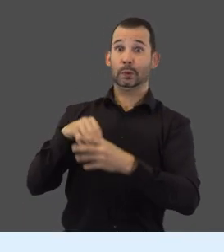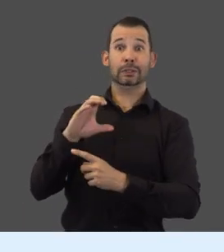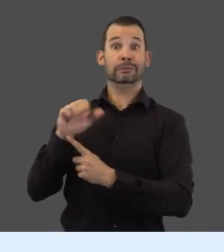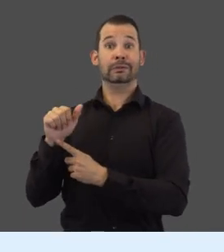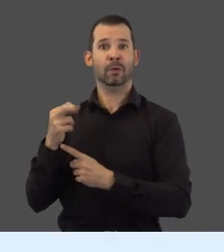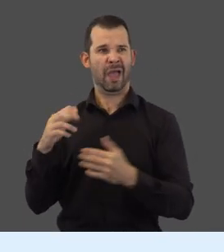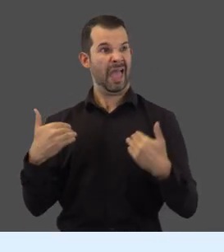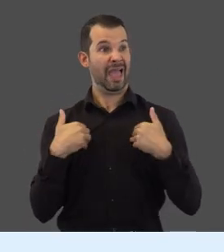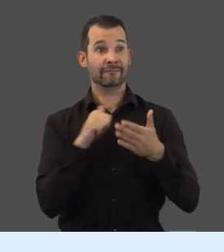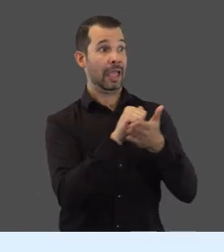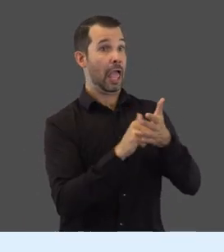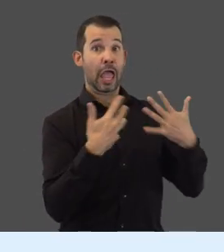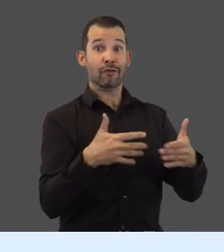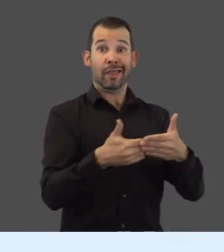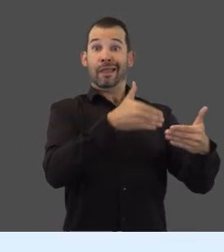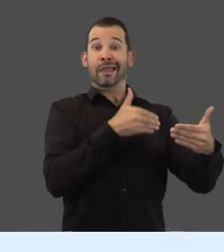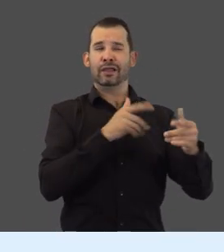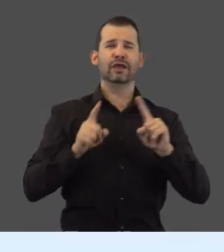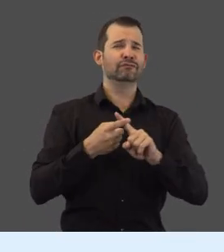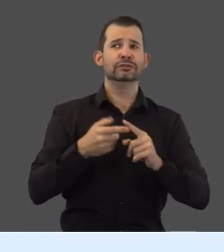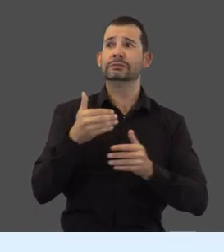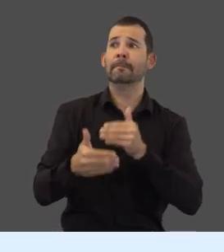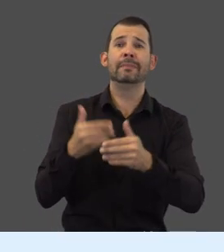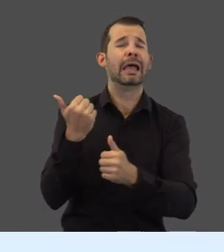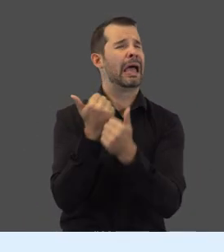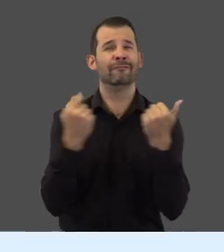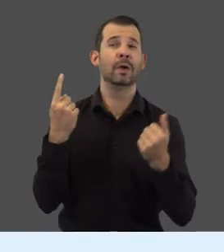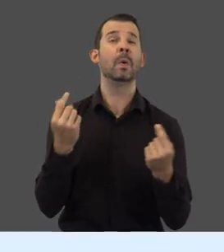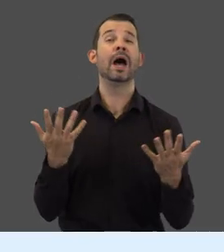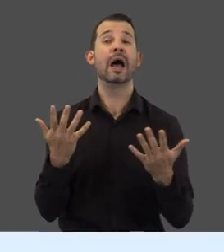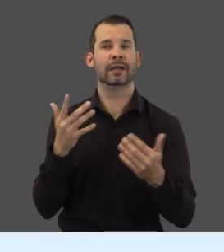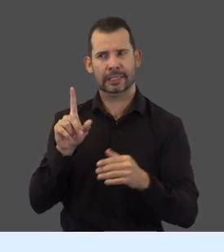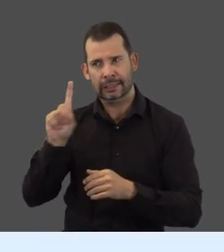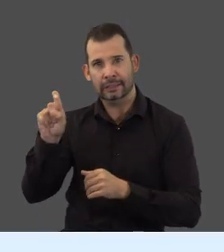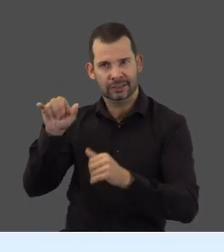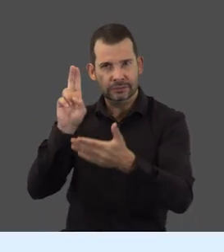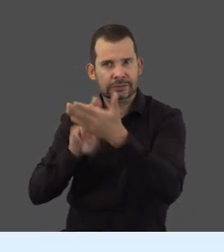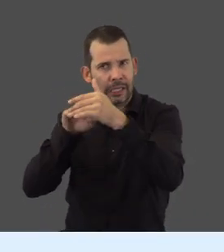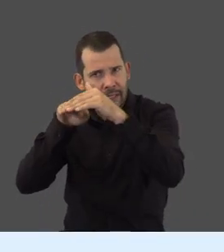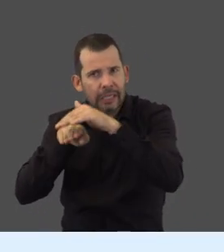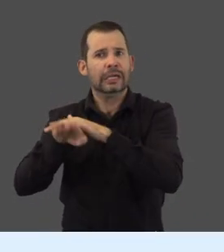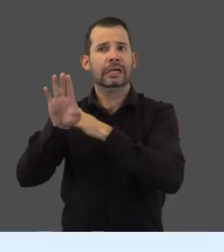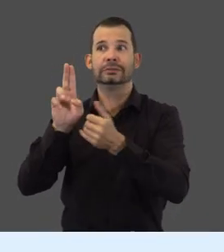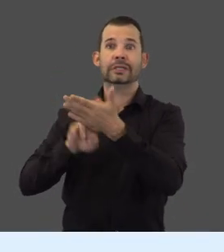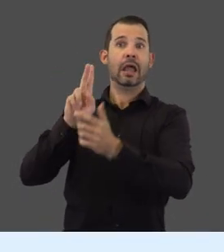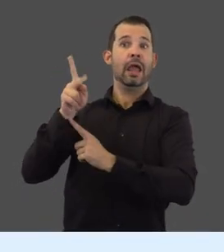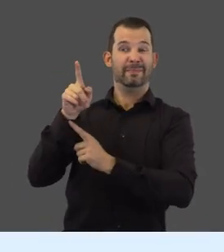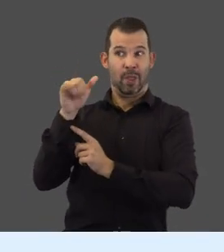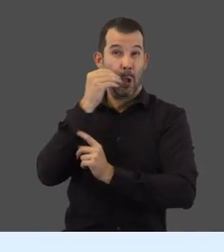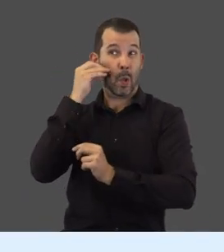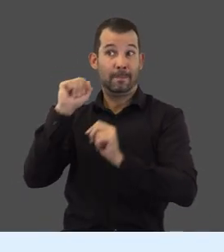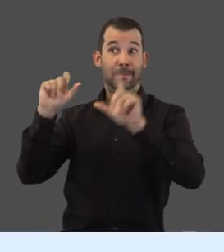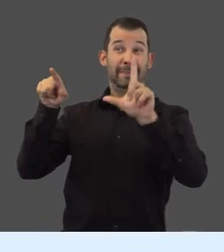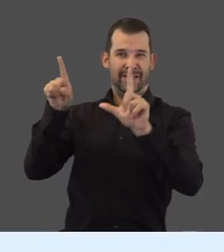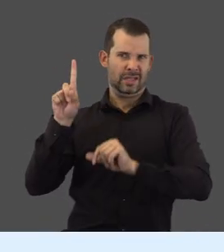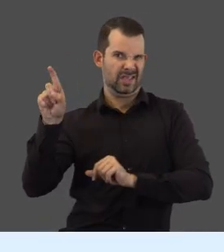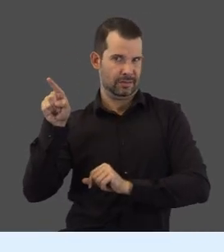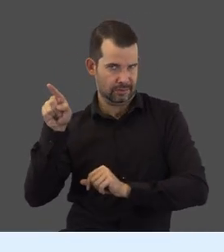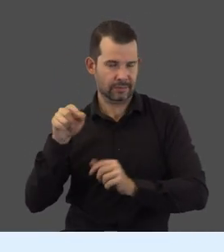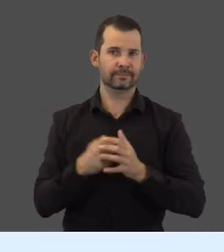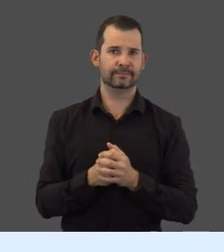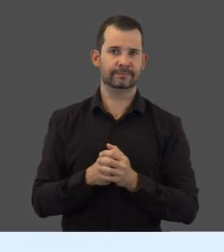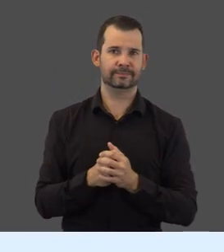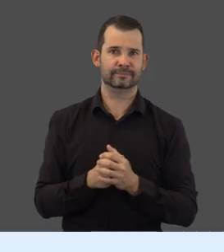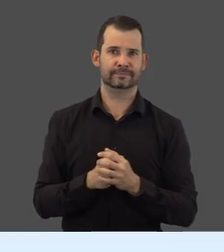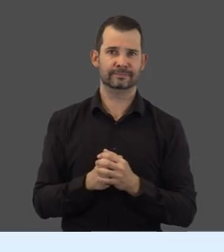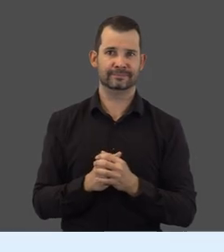Whether you are new to Council or have an existing account, the first step for everyone is to click on the Sign In, Sign Up button